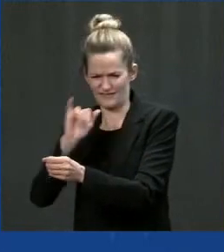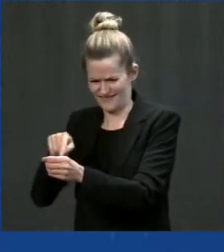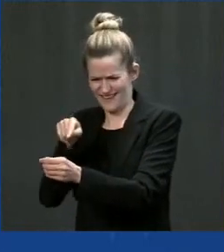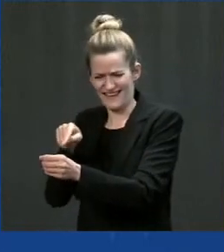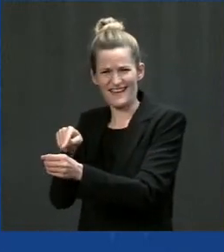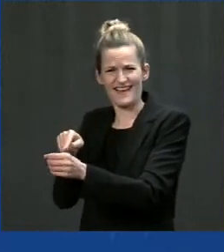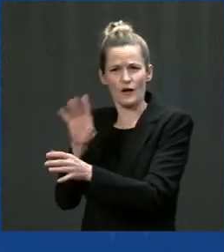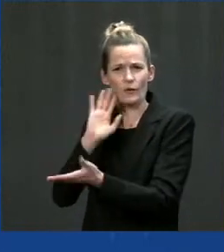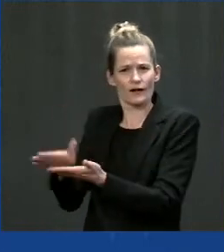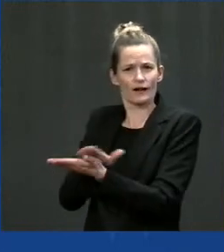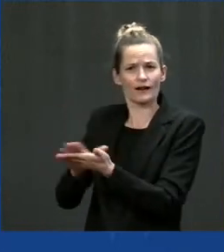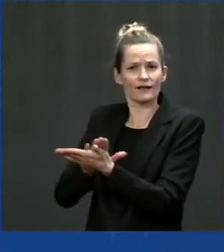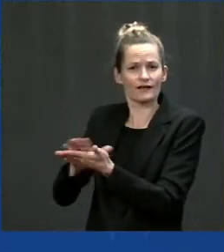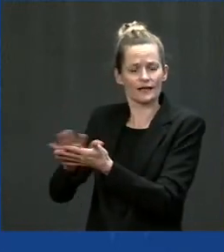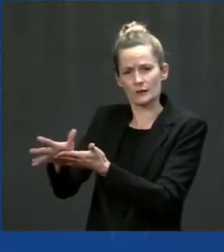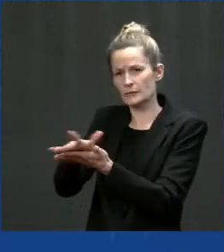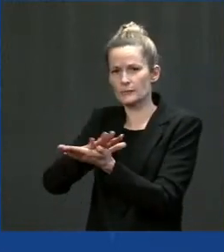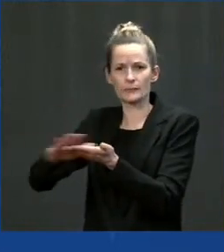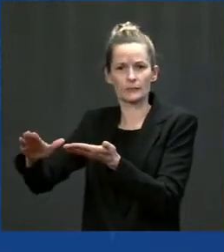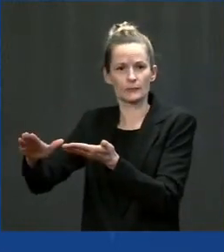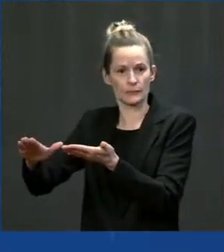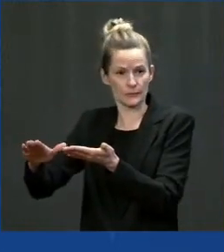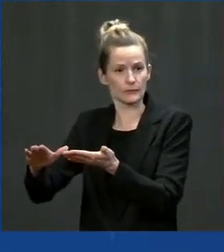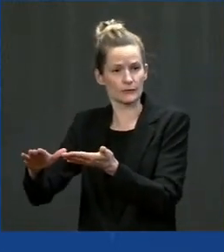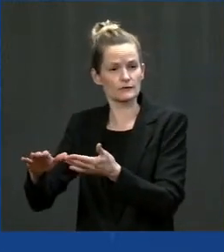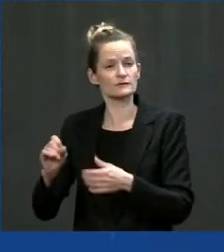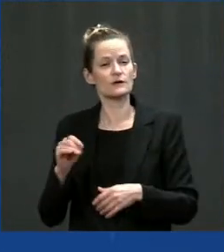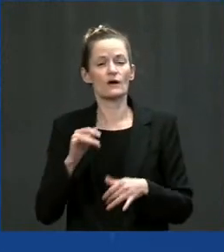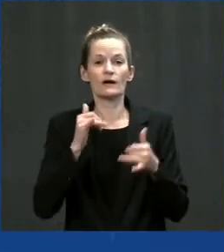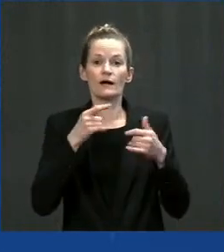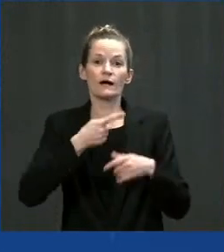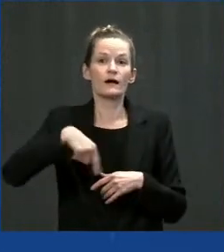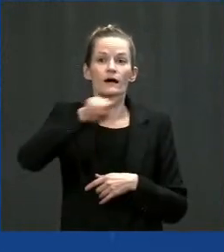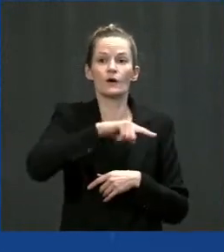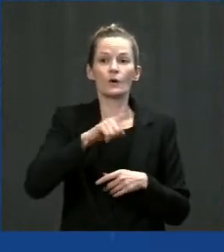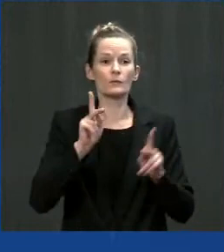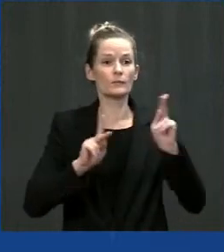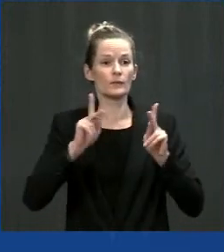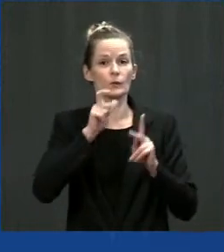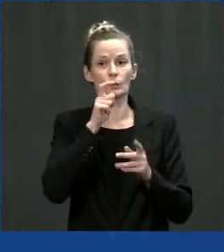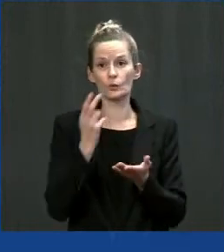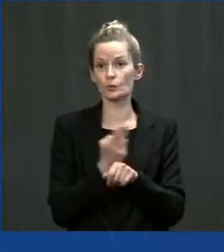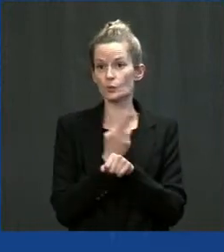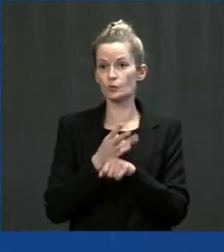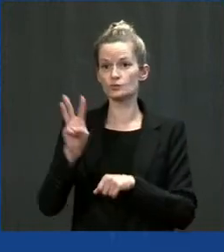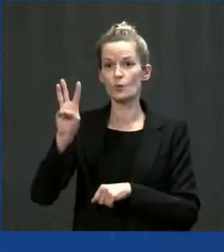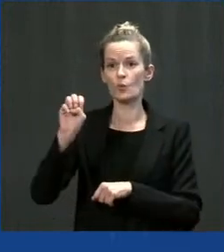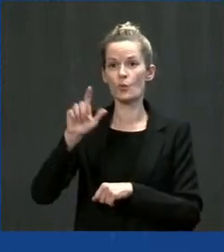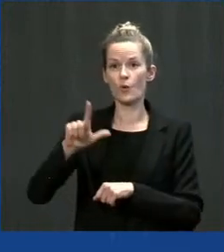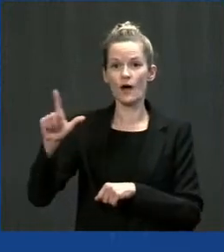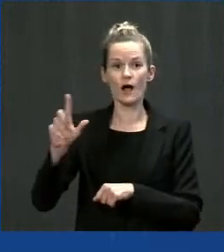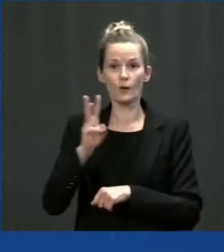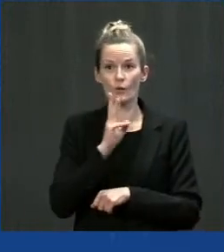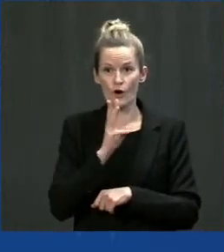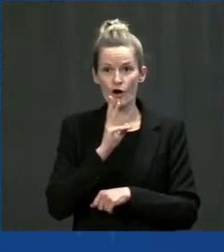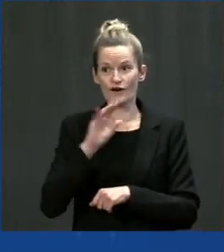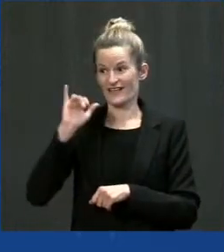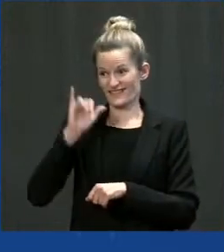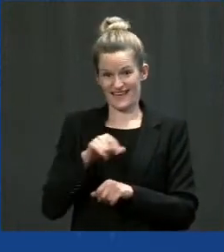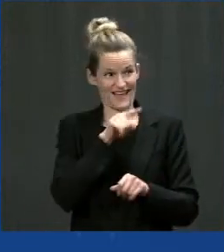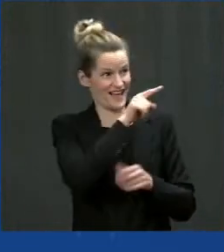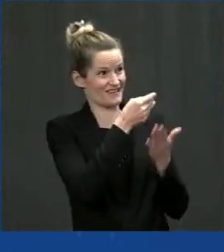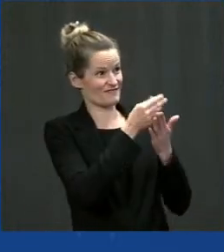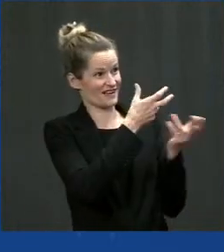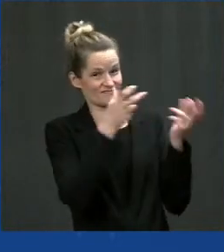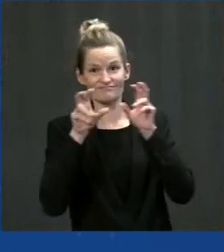systems, and another $5 billion to help small or disadvantaged communities tackle PFAS in drinking water. So